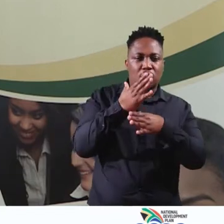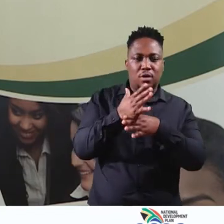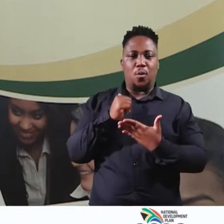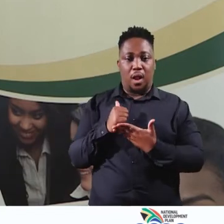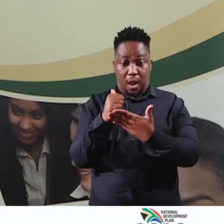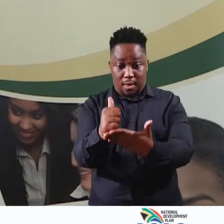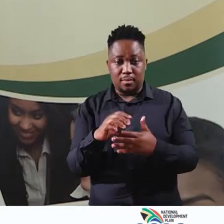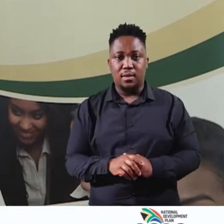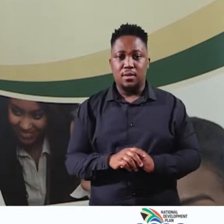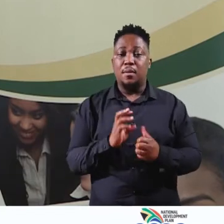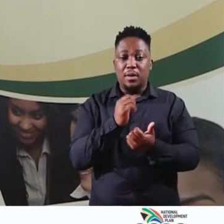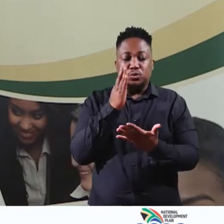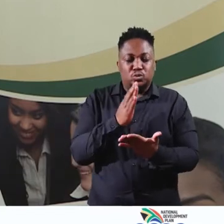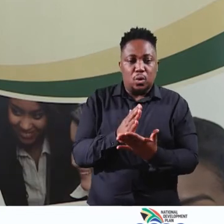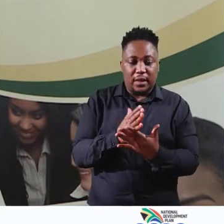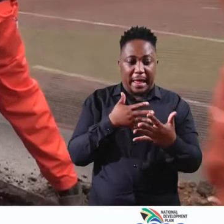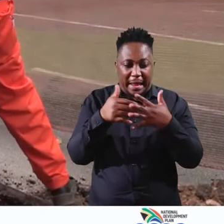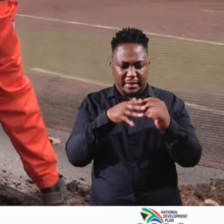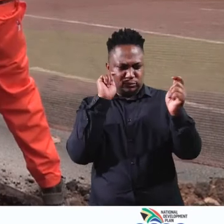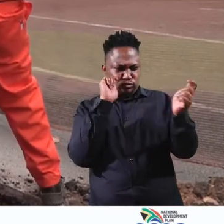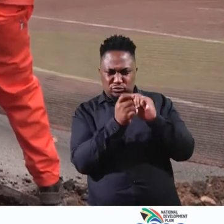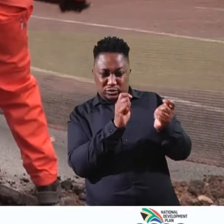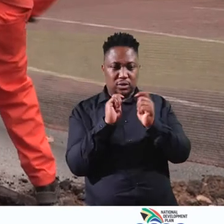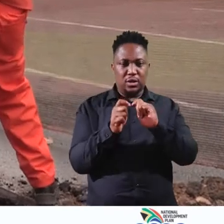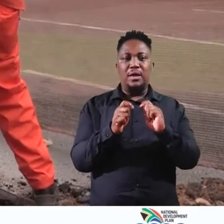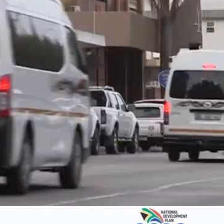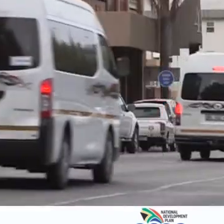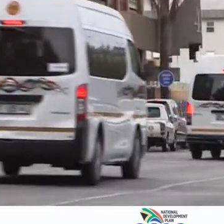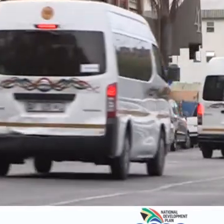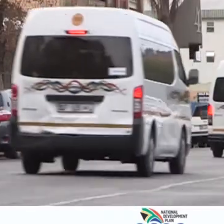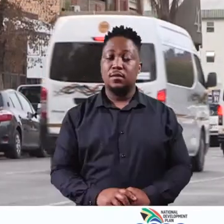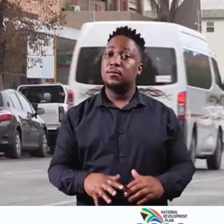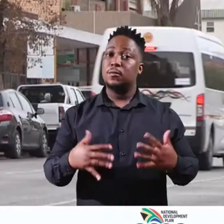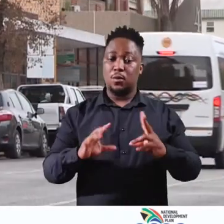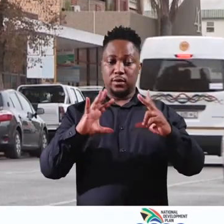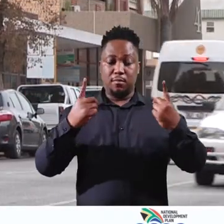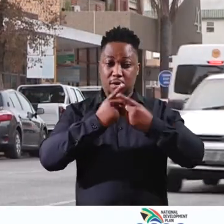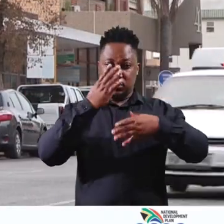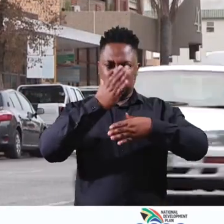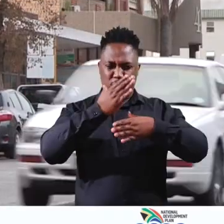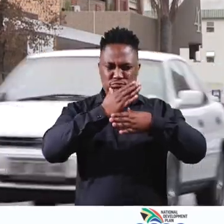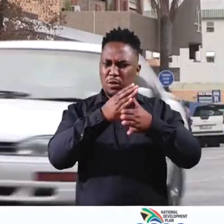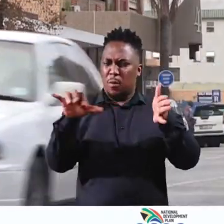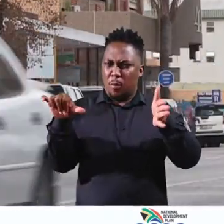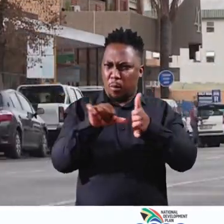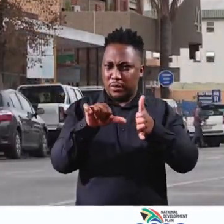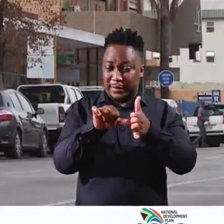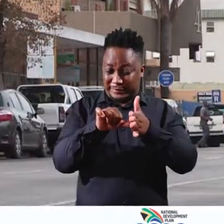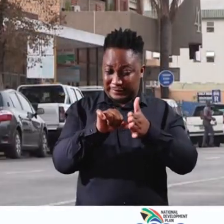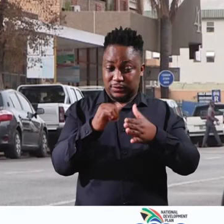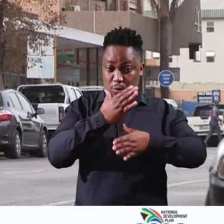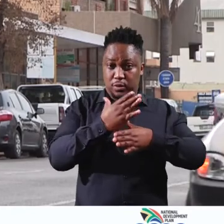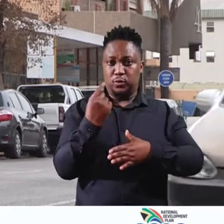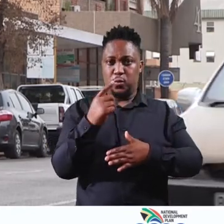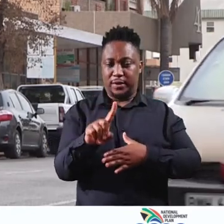conditions within the labour market. One of the core functions of the Department is to